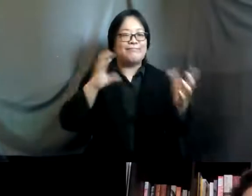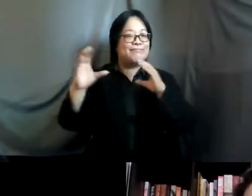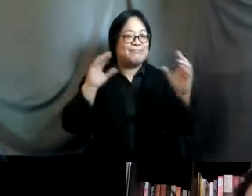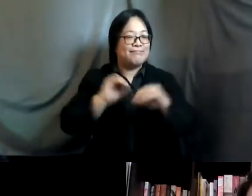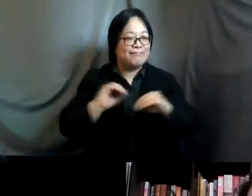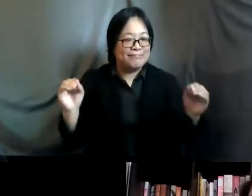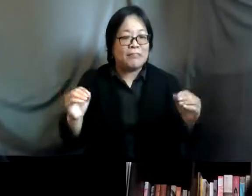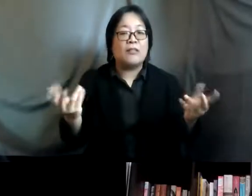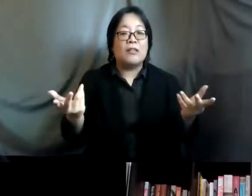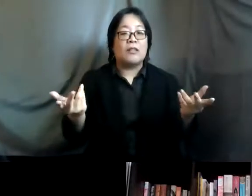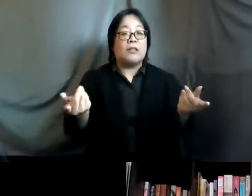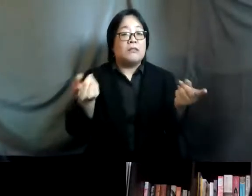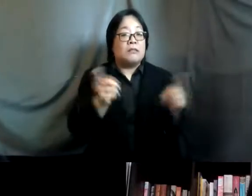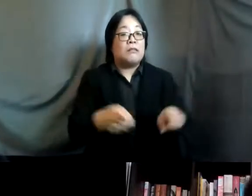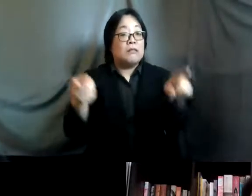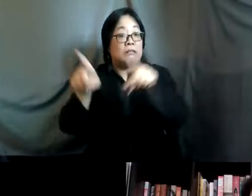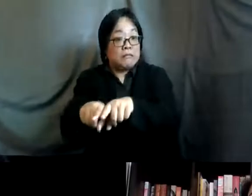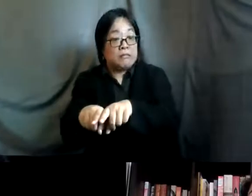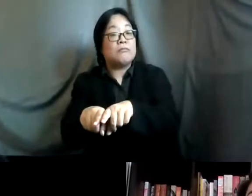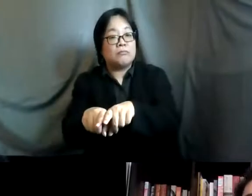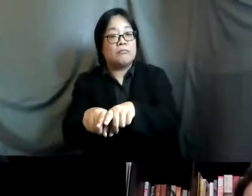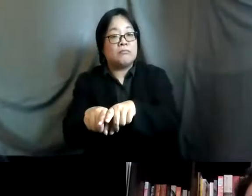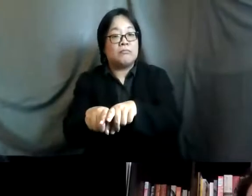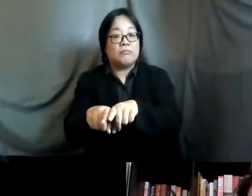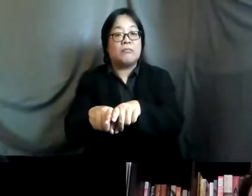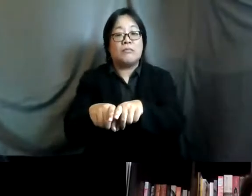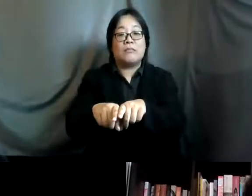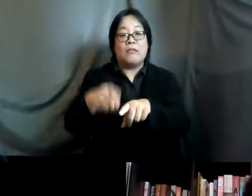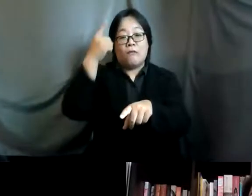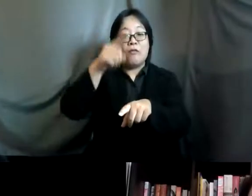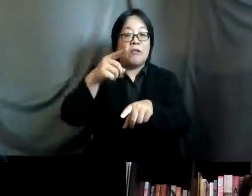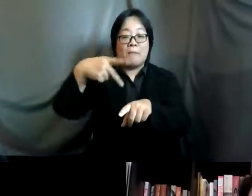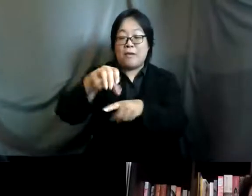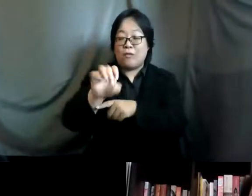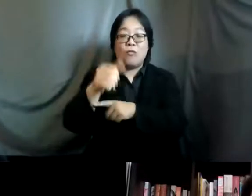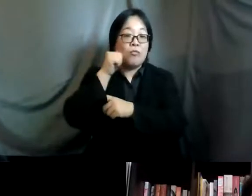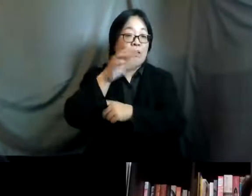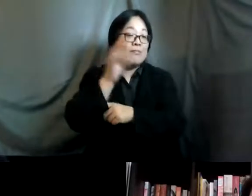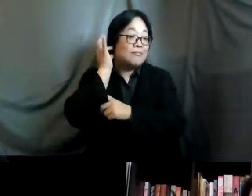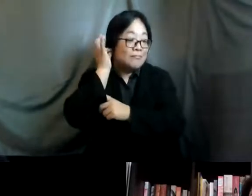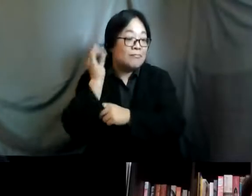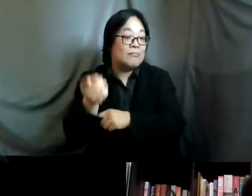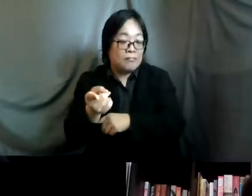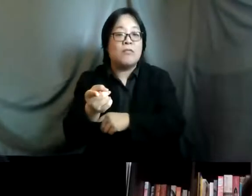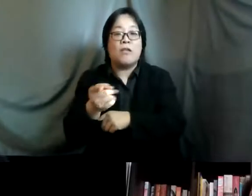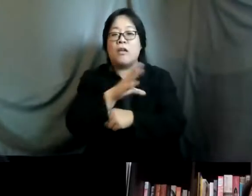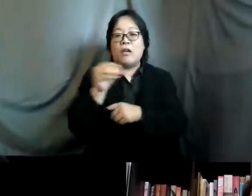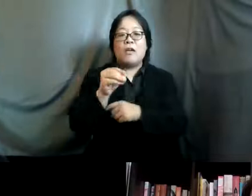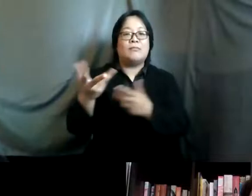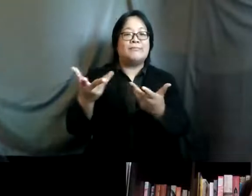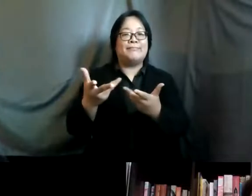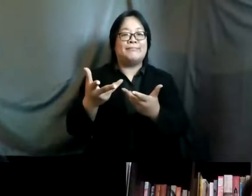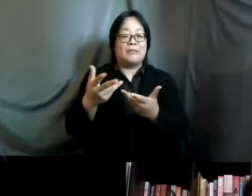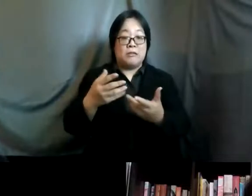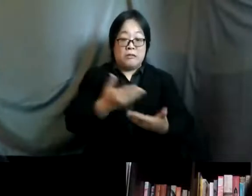consequent ramifications of that on cse for women and girls um also the emphasis on decriminalizing abortion and